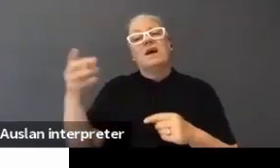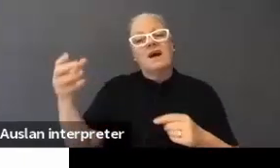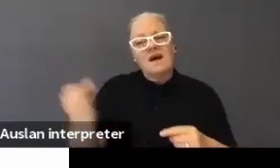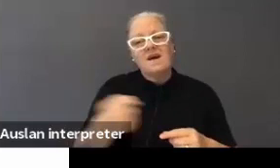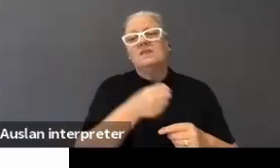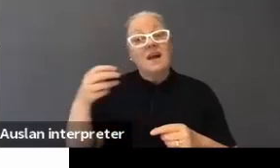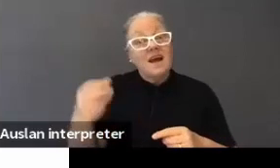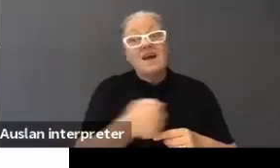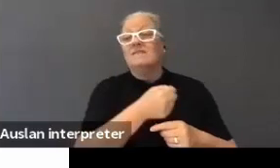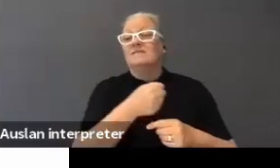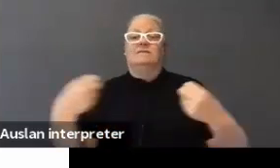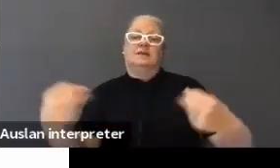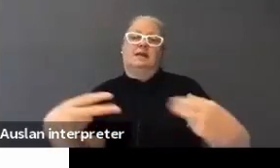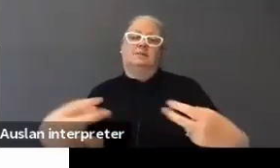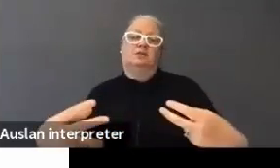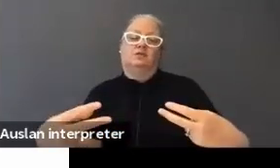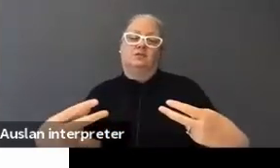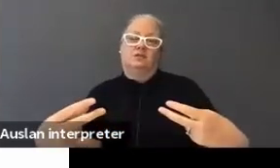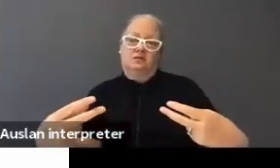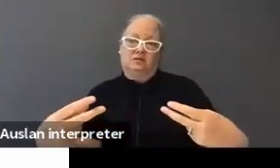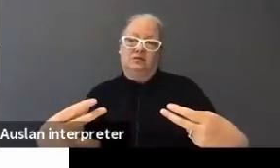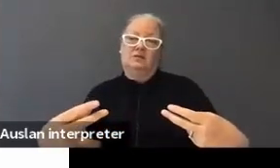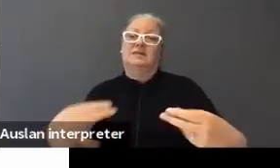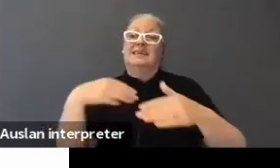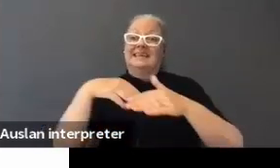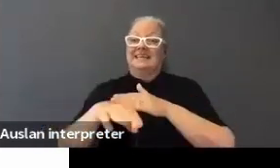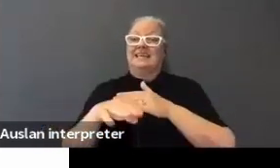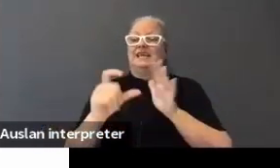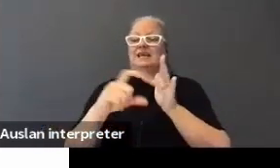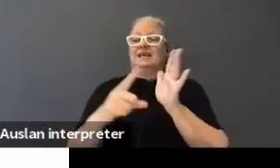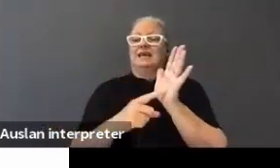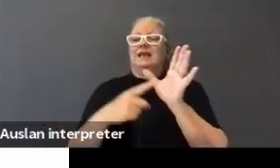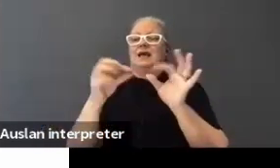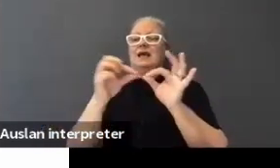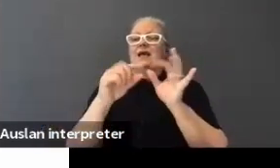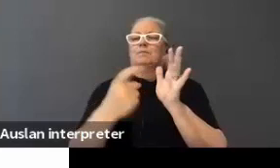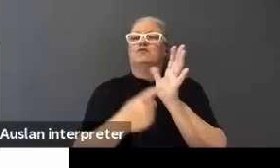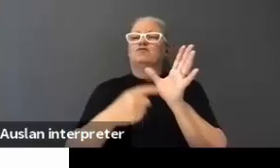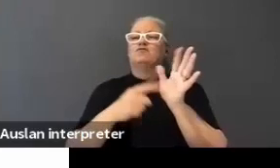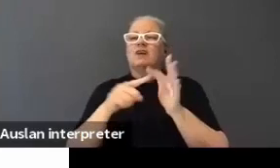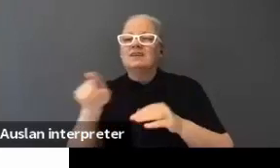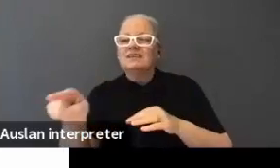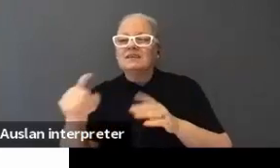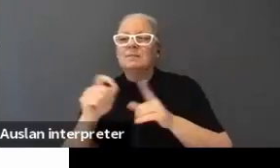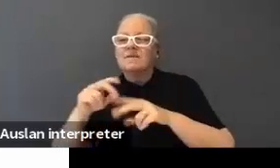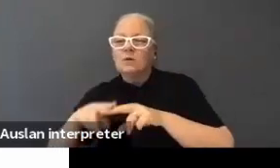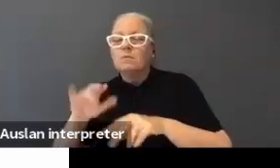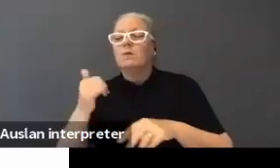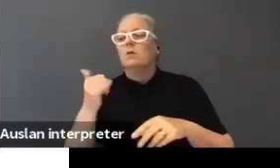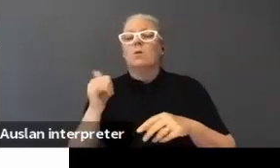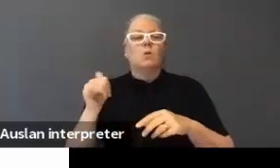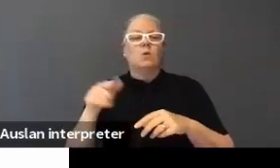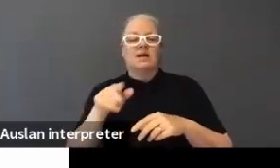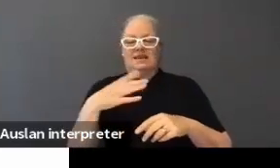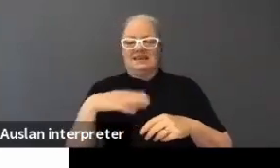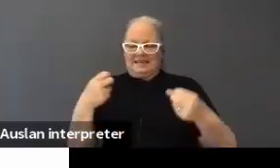the captions within Collaborate and they can't have it separately or they've got to have the captions in a certain